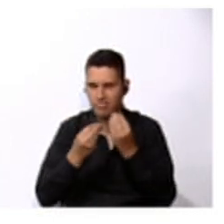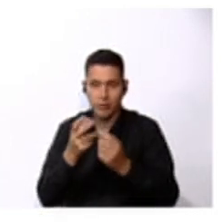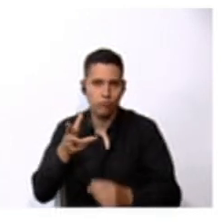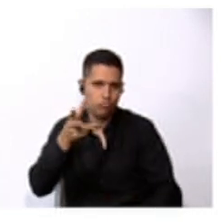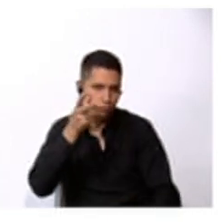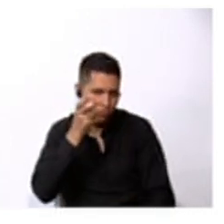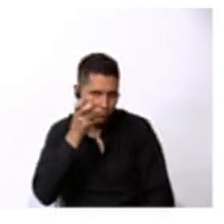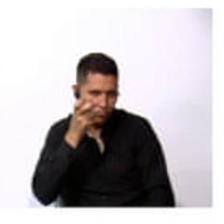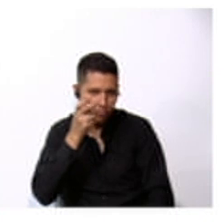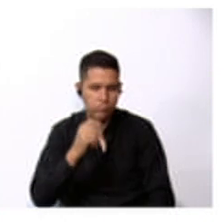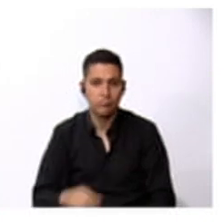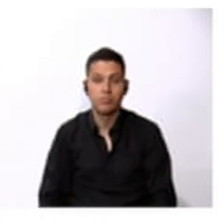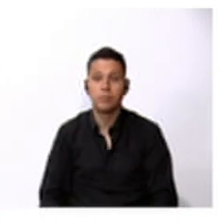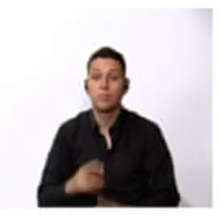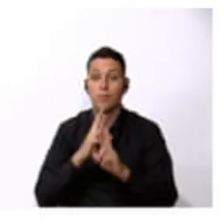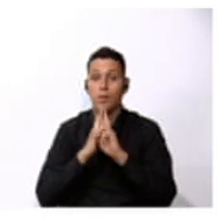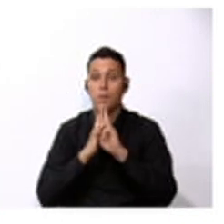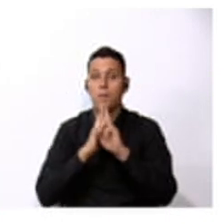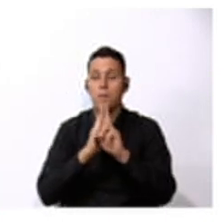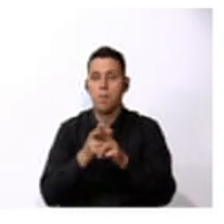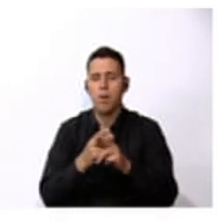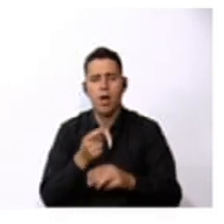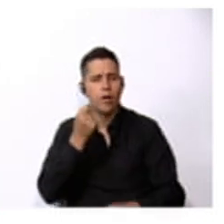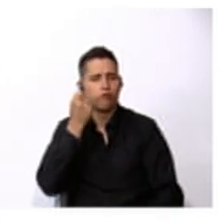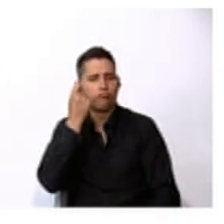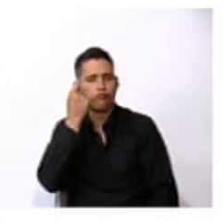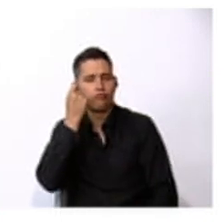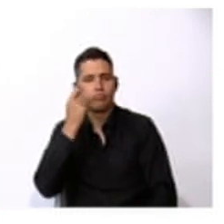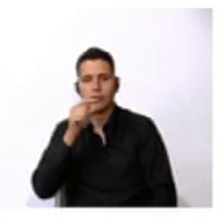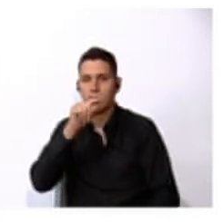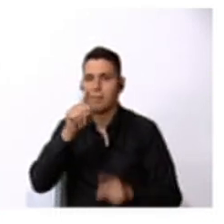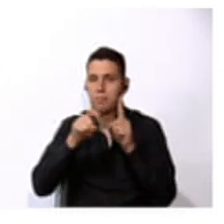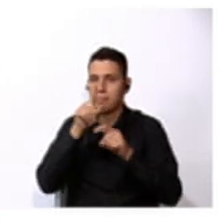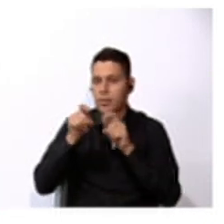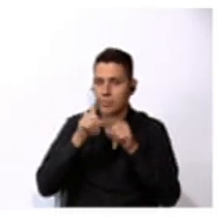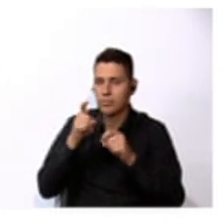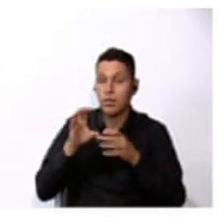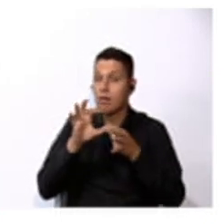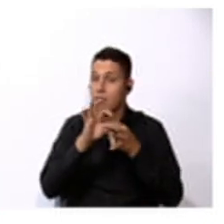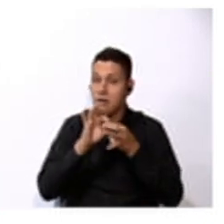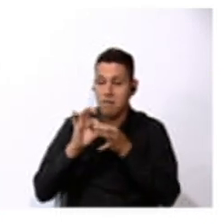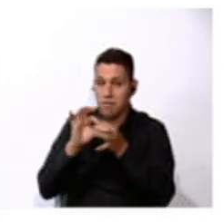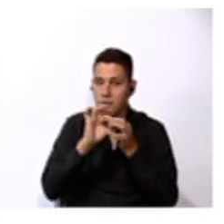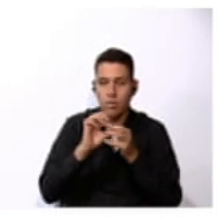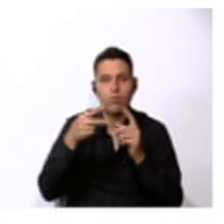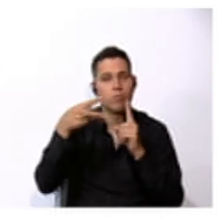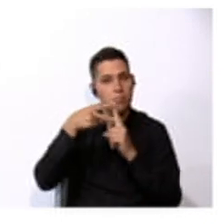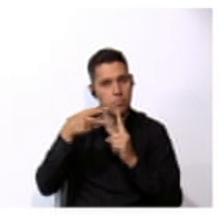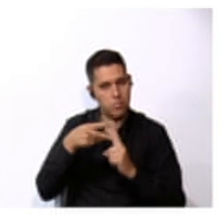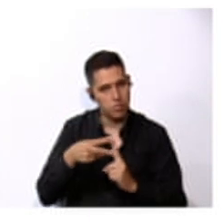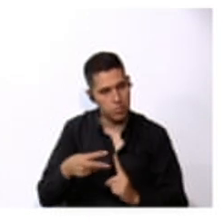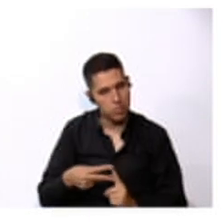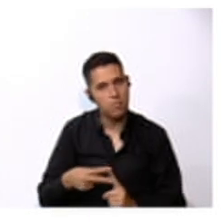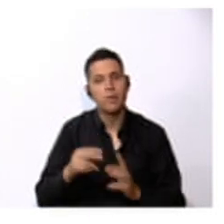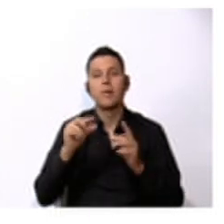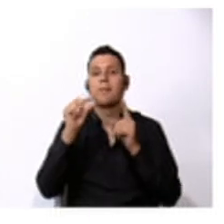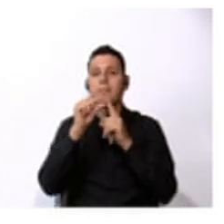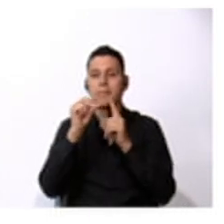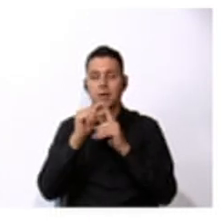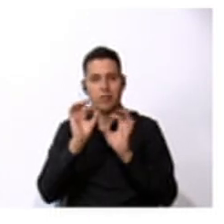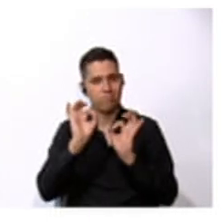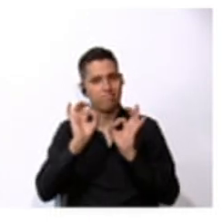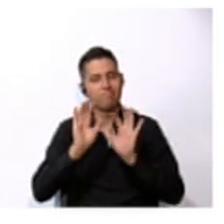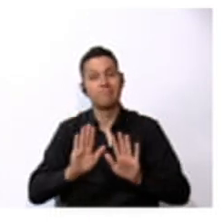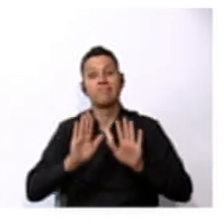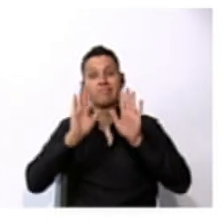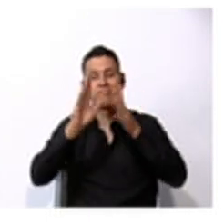response to comprehension questions about key vocabulary words excellent MK